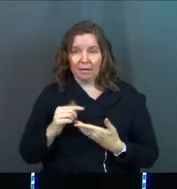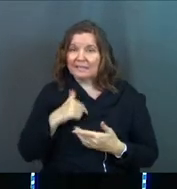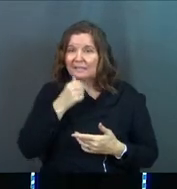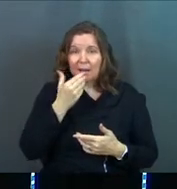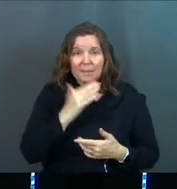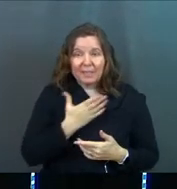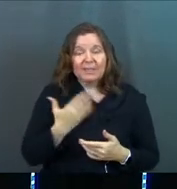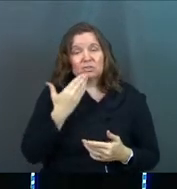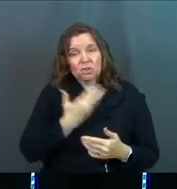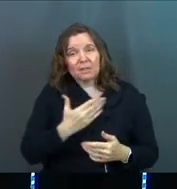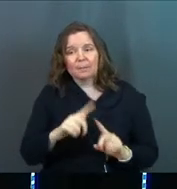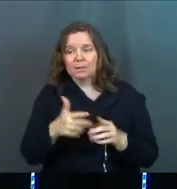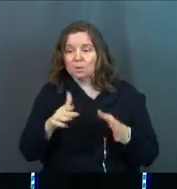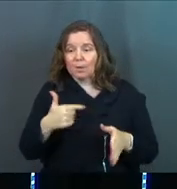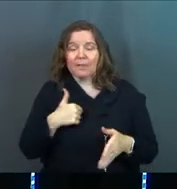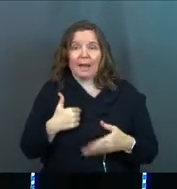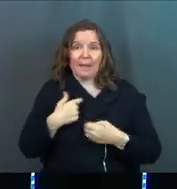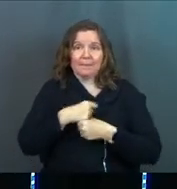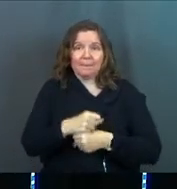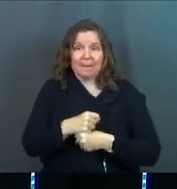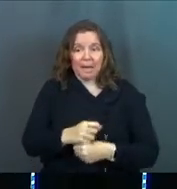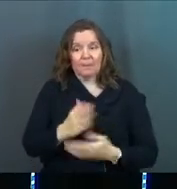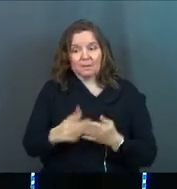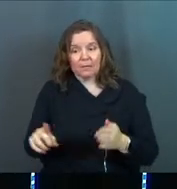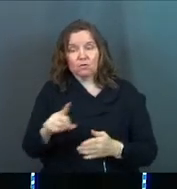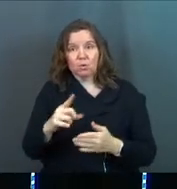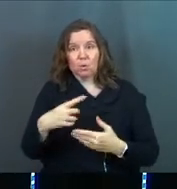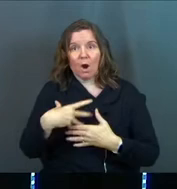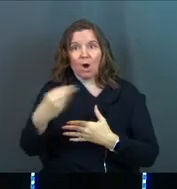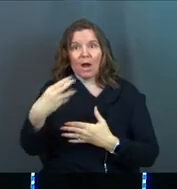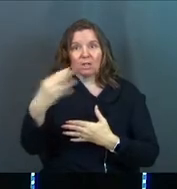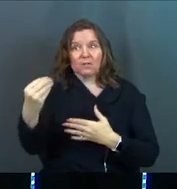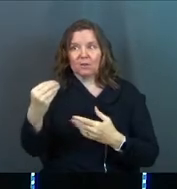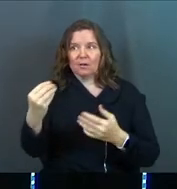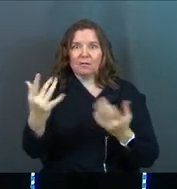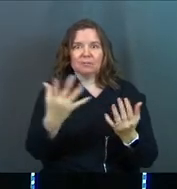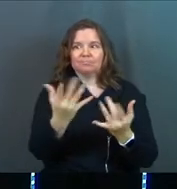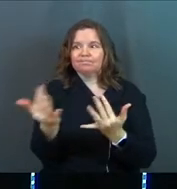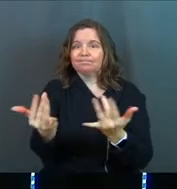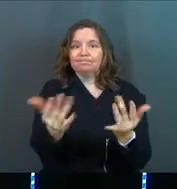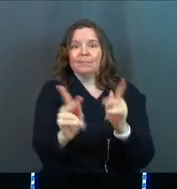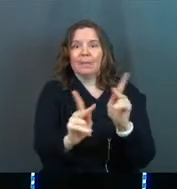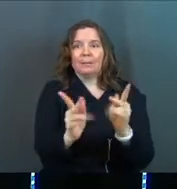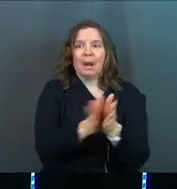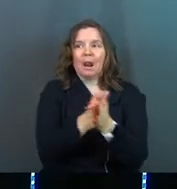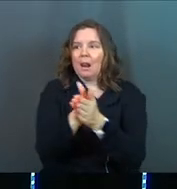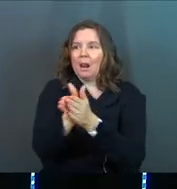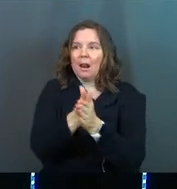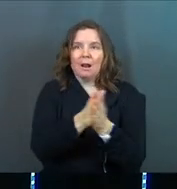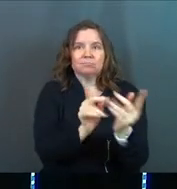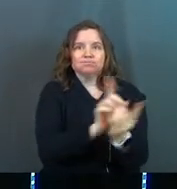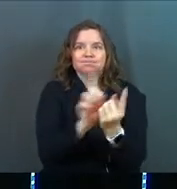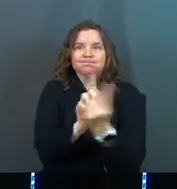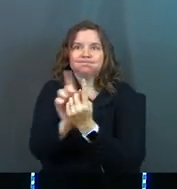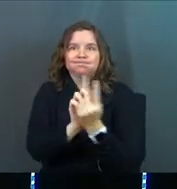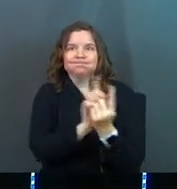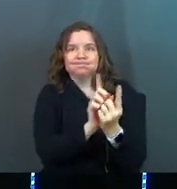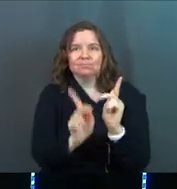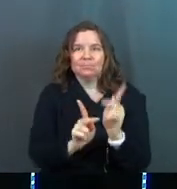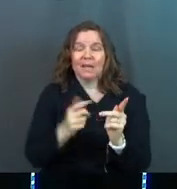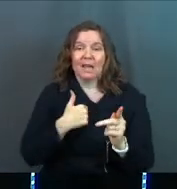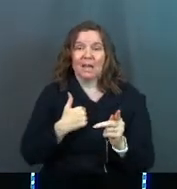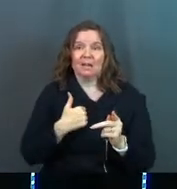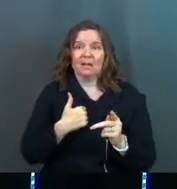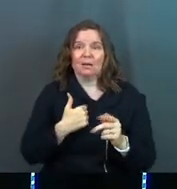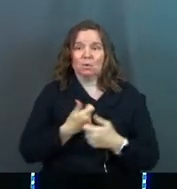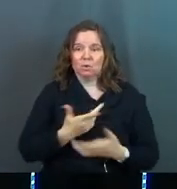That's not a bad thing. It's a good thing. It's just the way that I'm built. But some of you are extroverts and you're around people and it fires you up. And you're